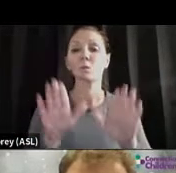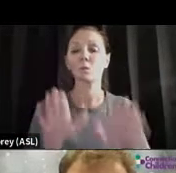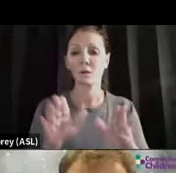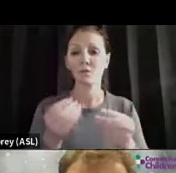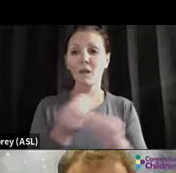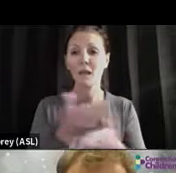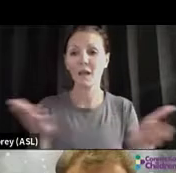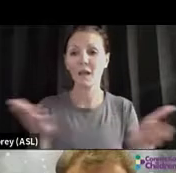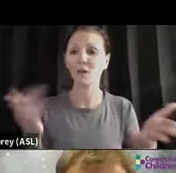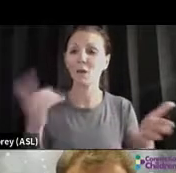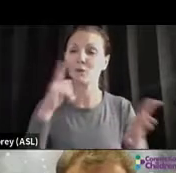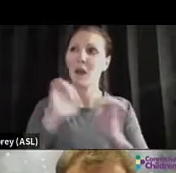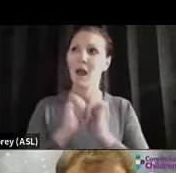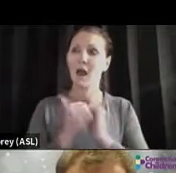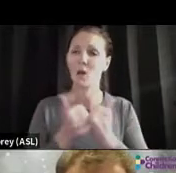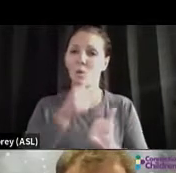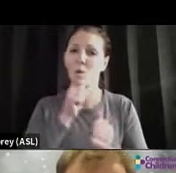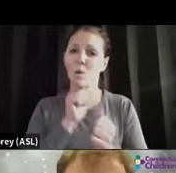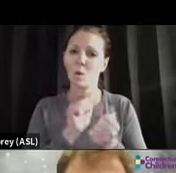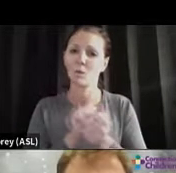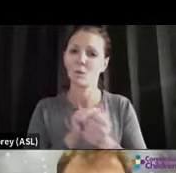And it's something there that you can utilize.